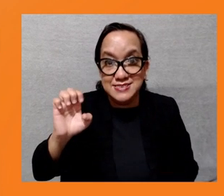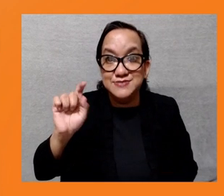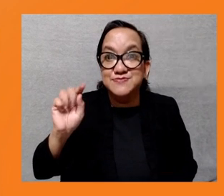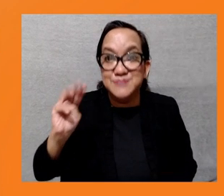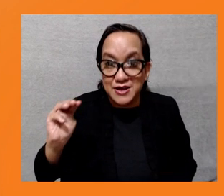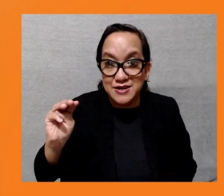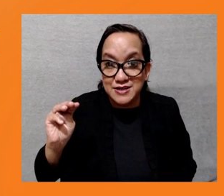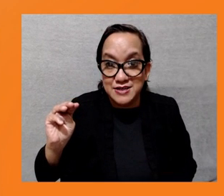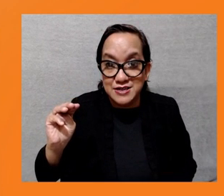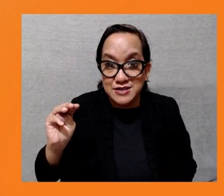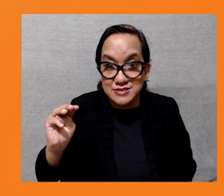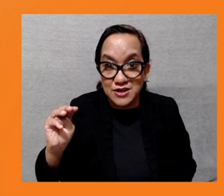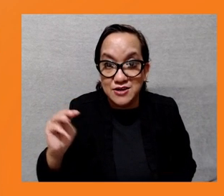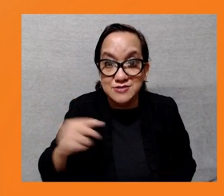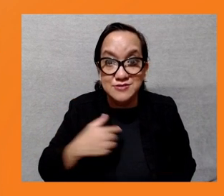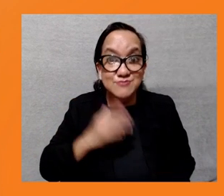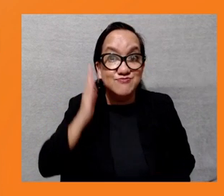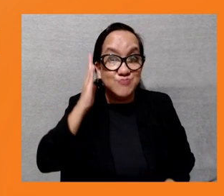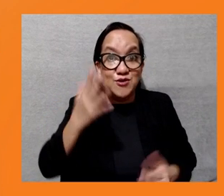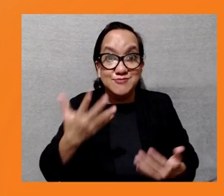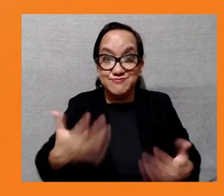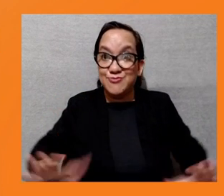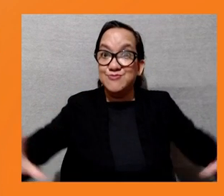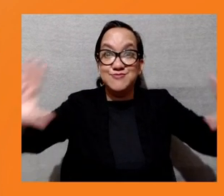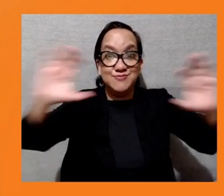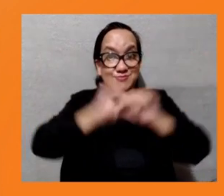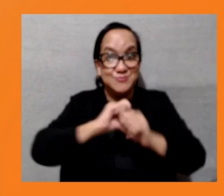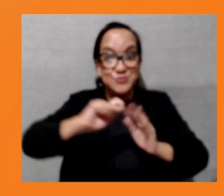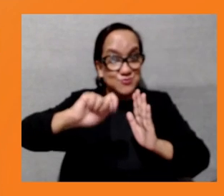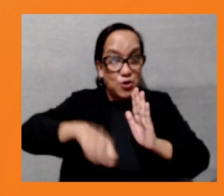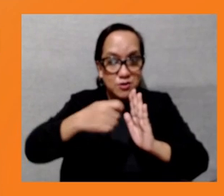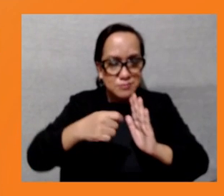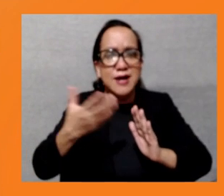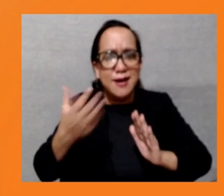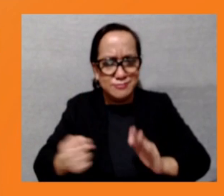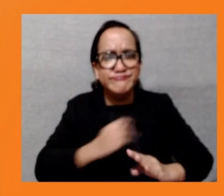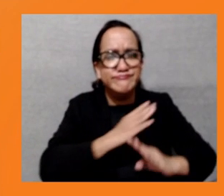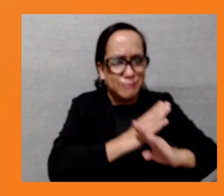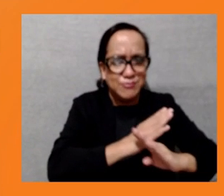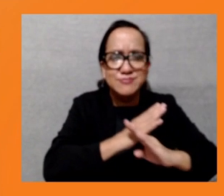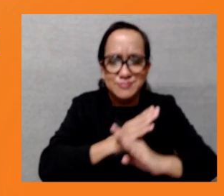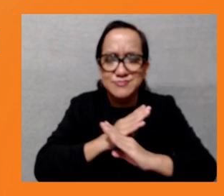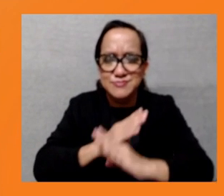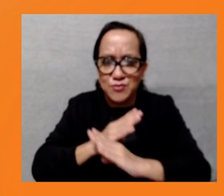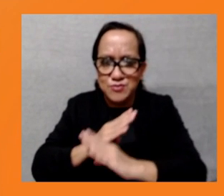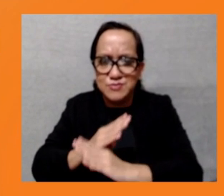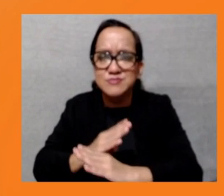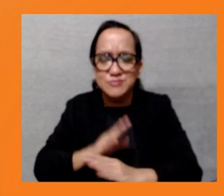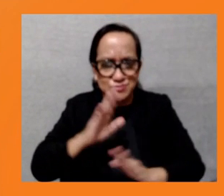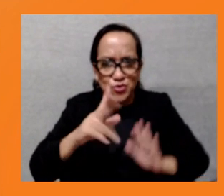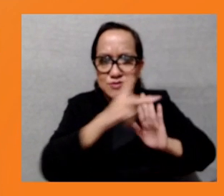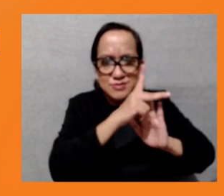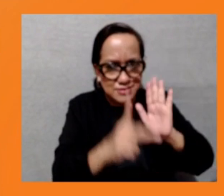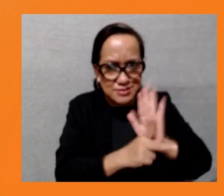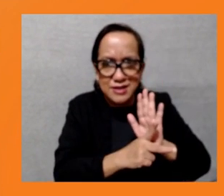make sure that those are addressed through the safeguards. For the new policy, we're going to be reviewing that and I think similar types of